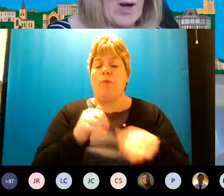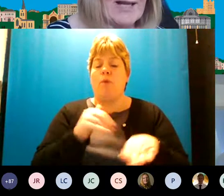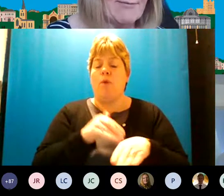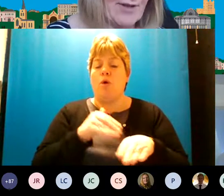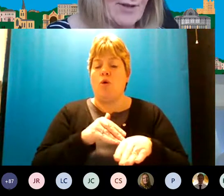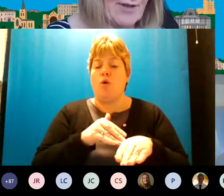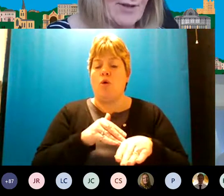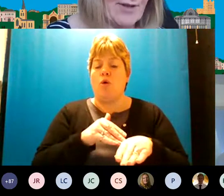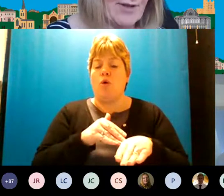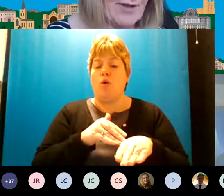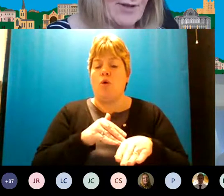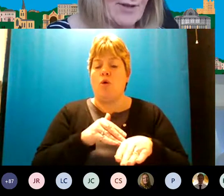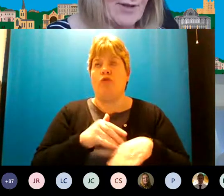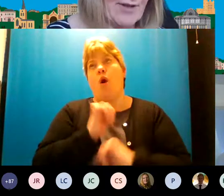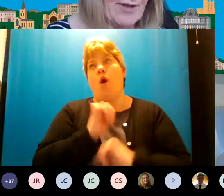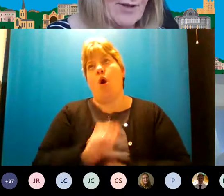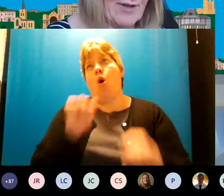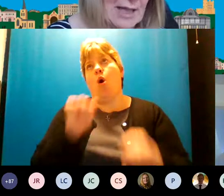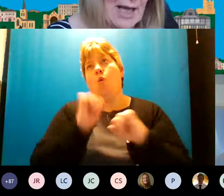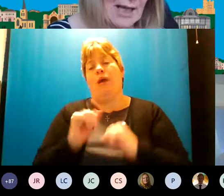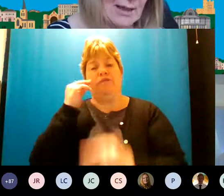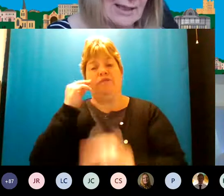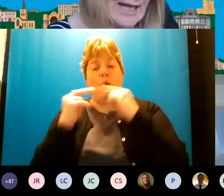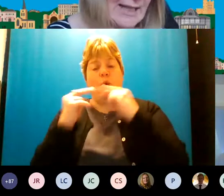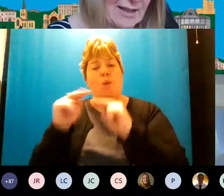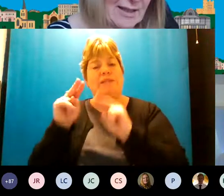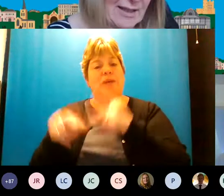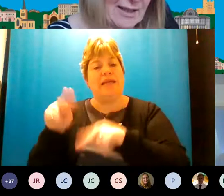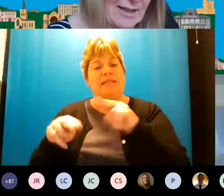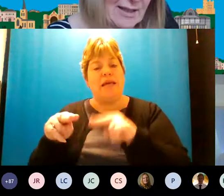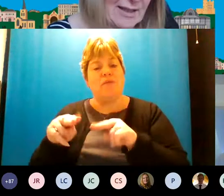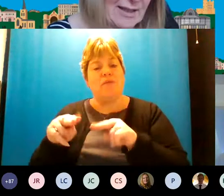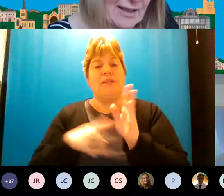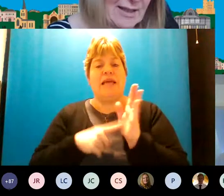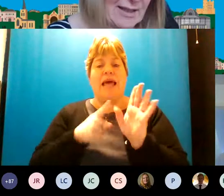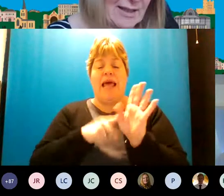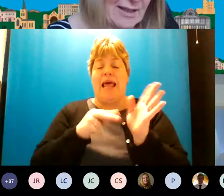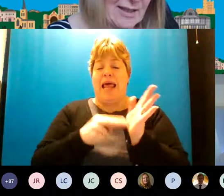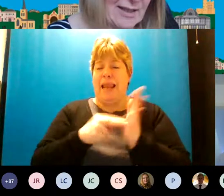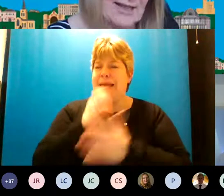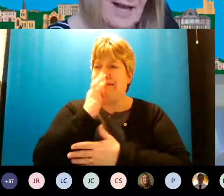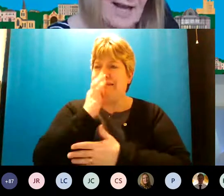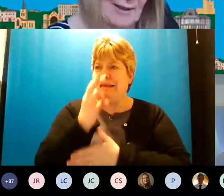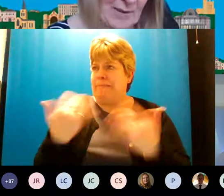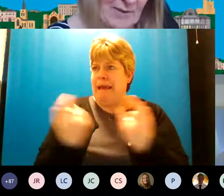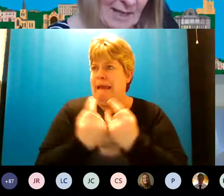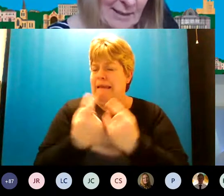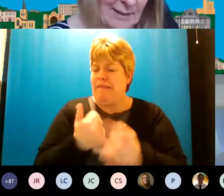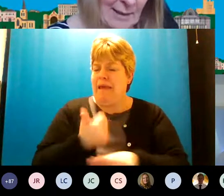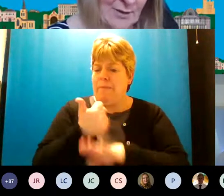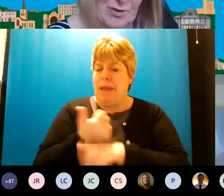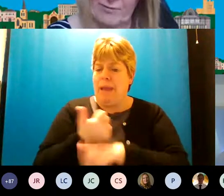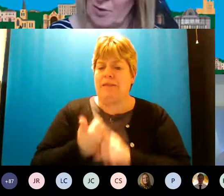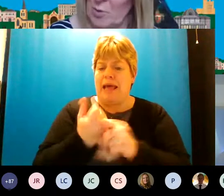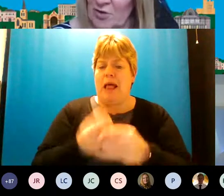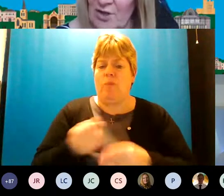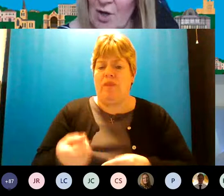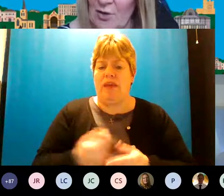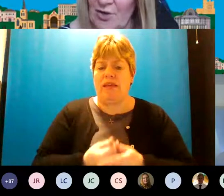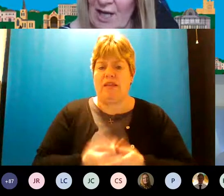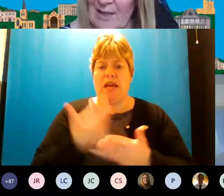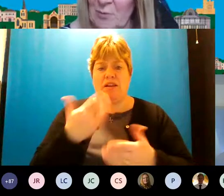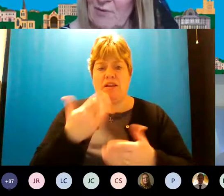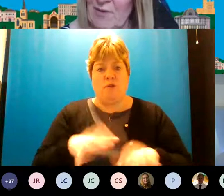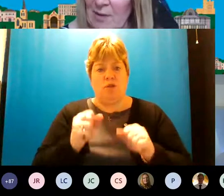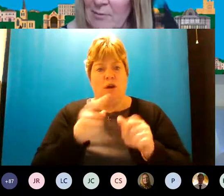the weight for the autism assessment uh lynn has asked this is there anything in place to help with this don't if you want